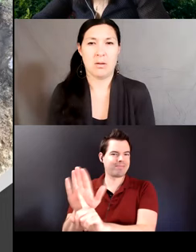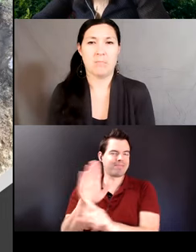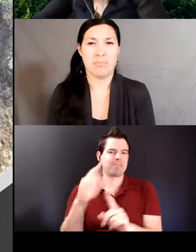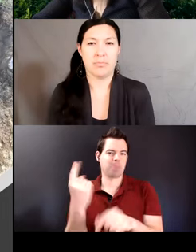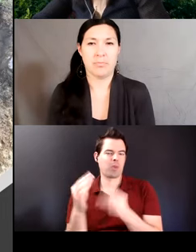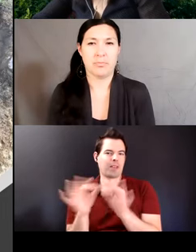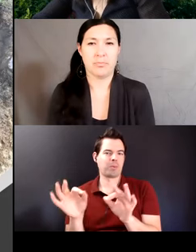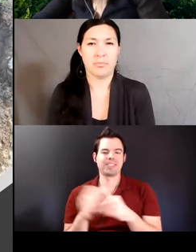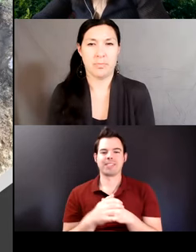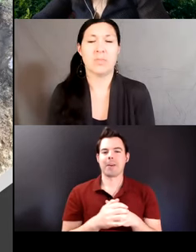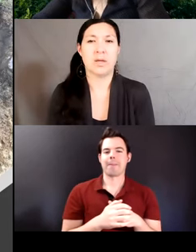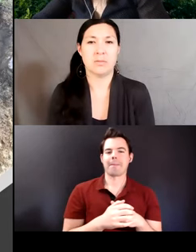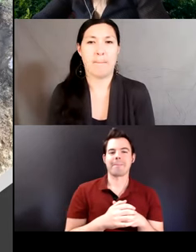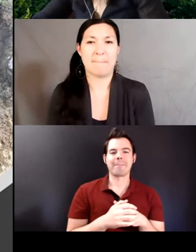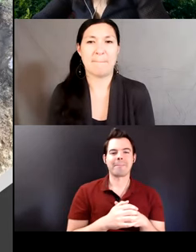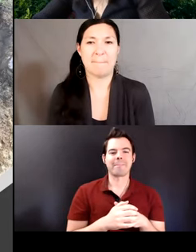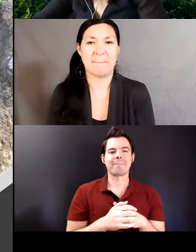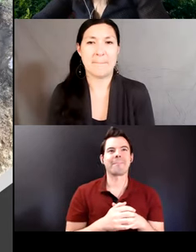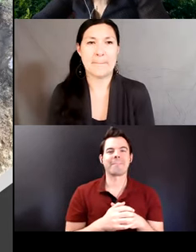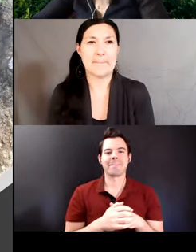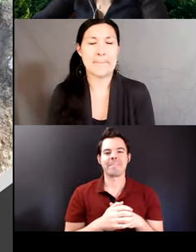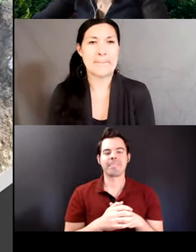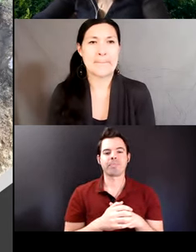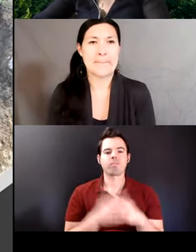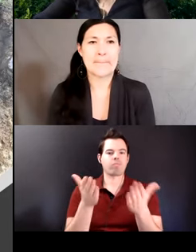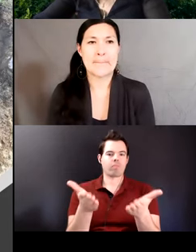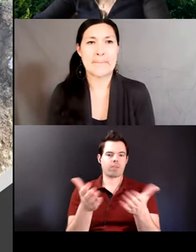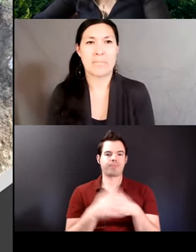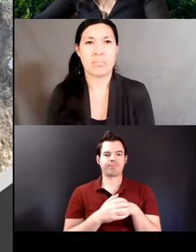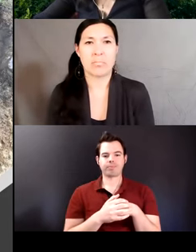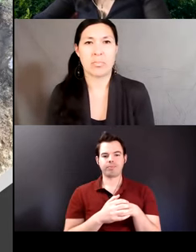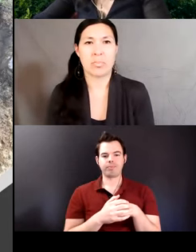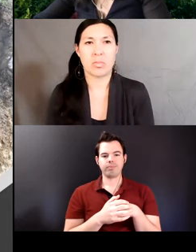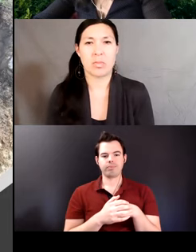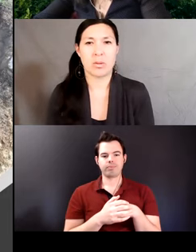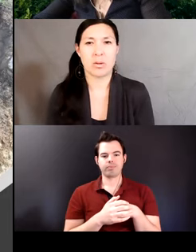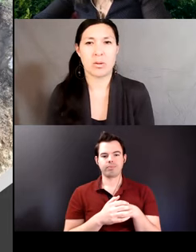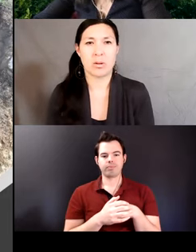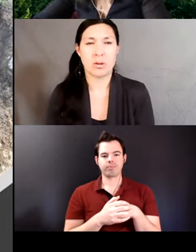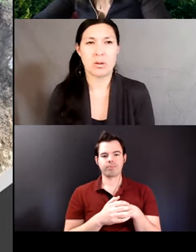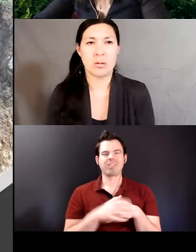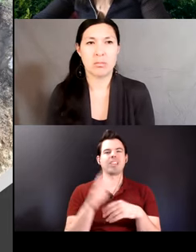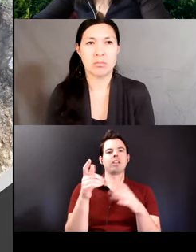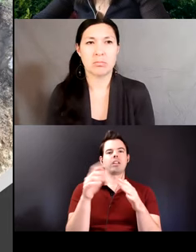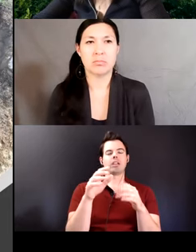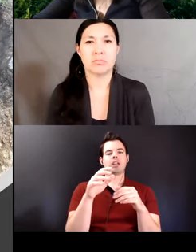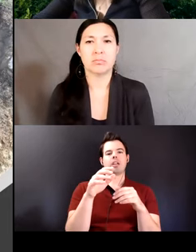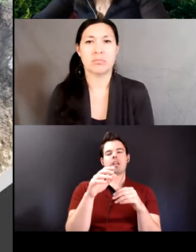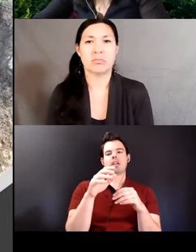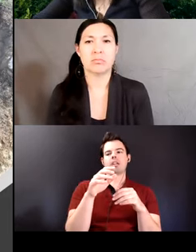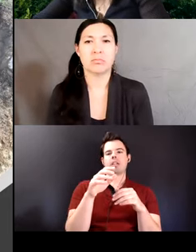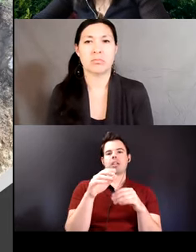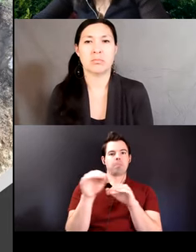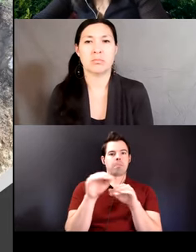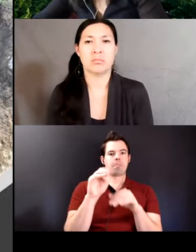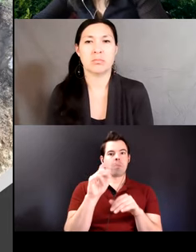simplex and complex suffixes according to guillom 2016 associated motion morphemes express